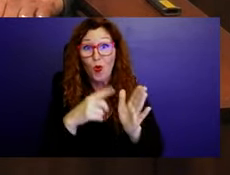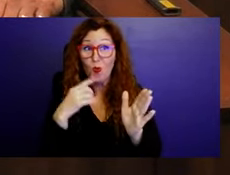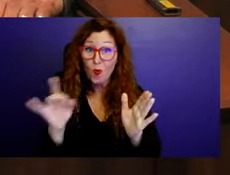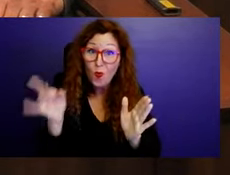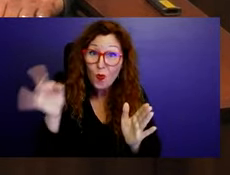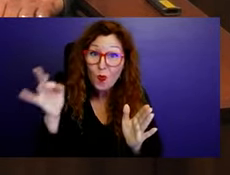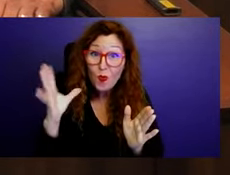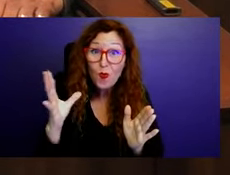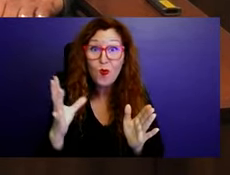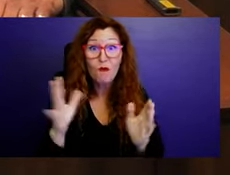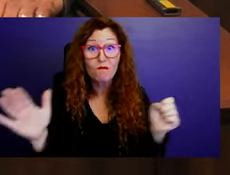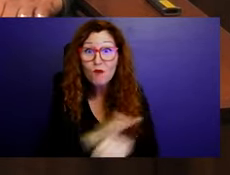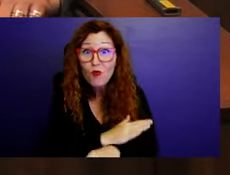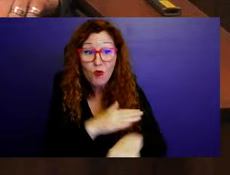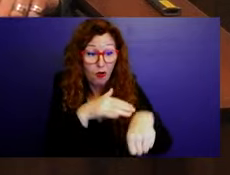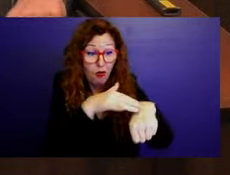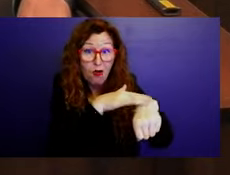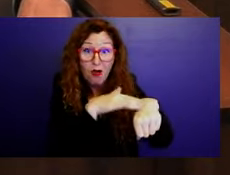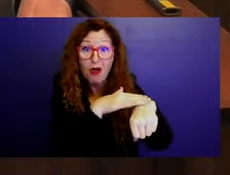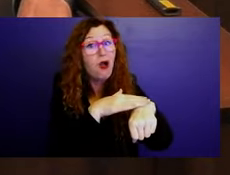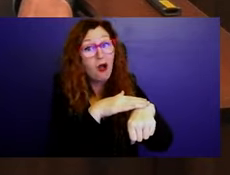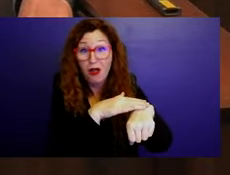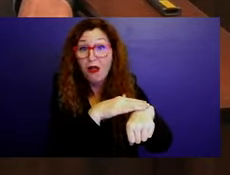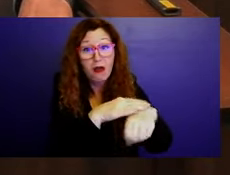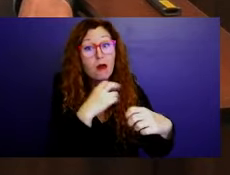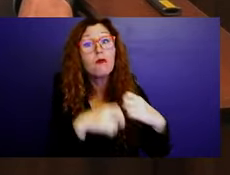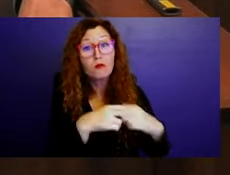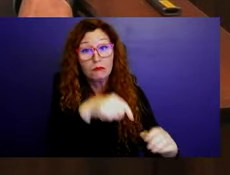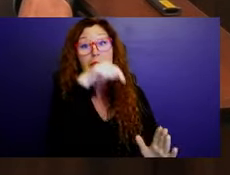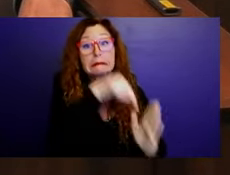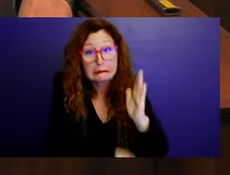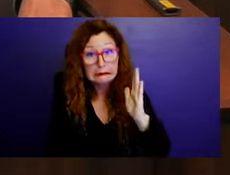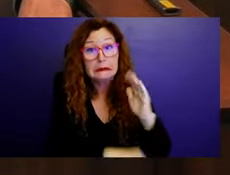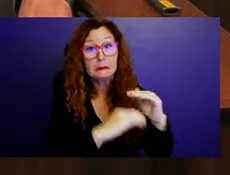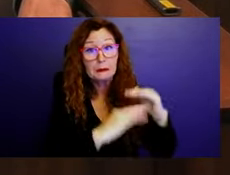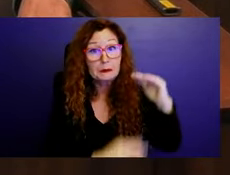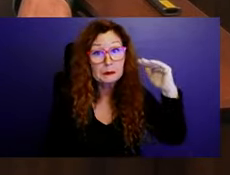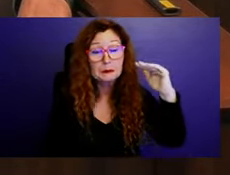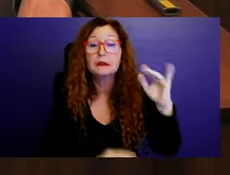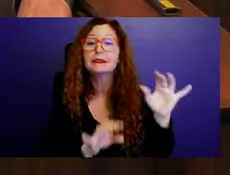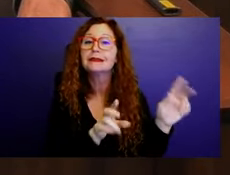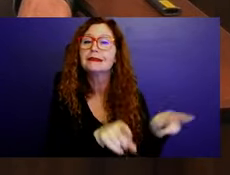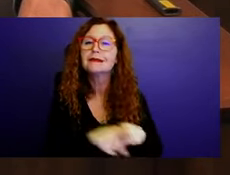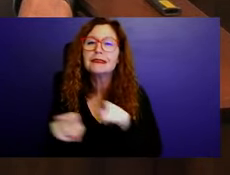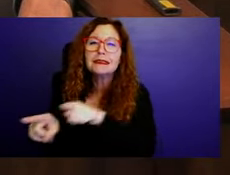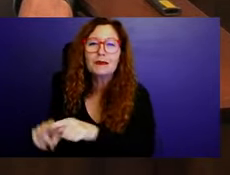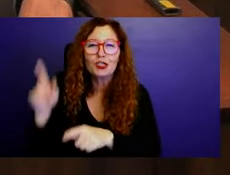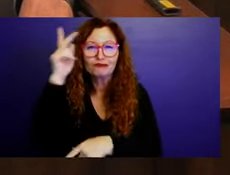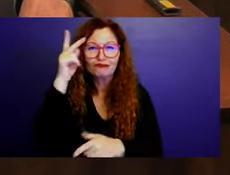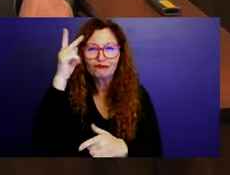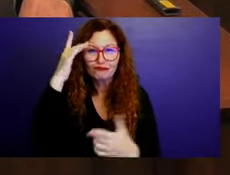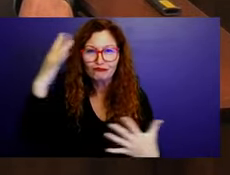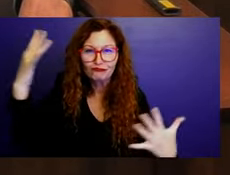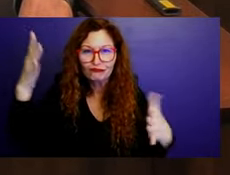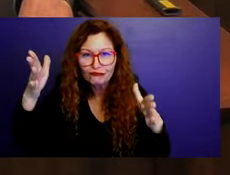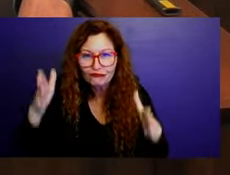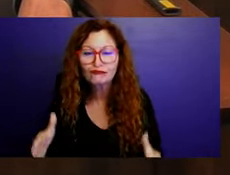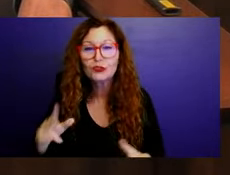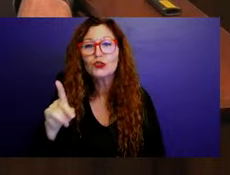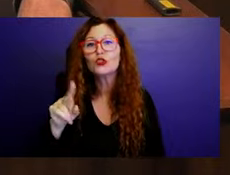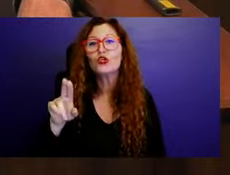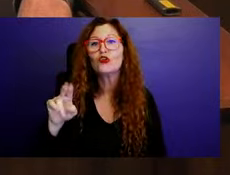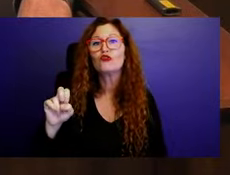The mayor is a great example of the Dunning-Kruger effect. That is when people with limited competence in particular